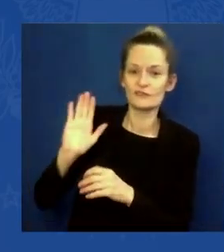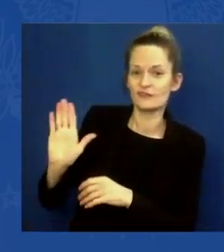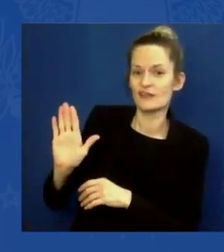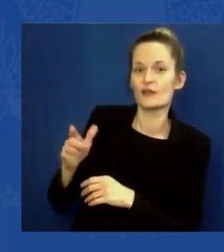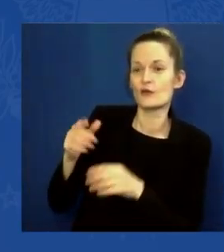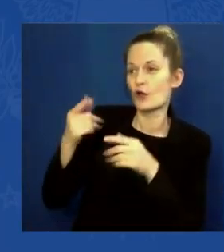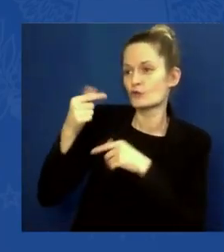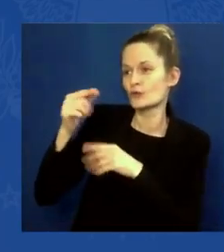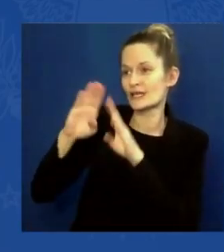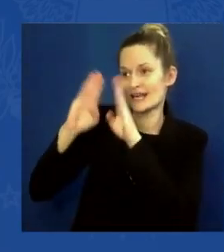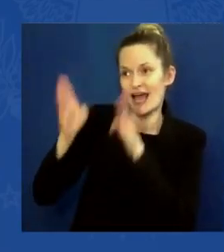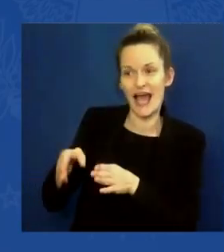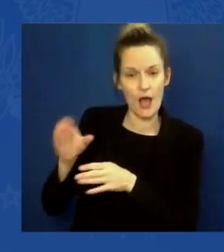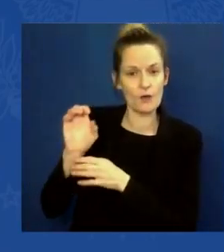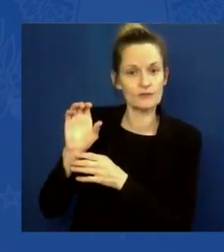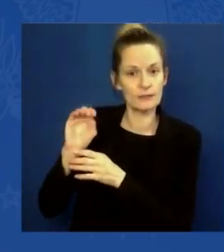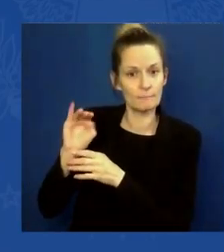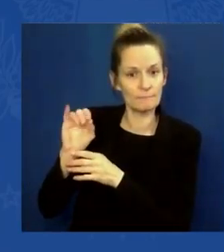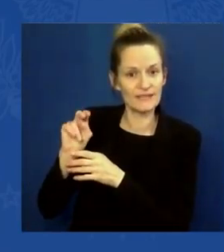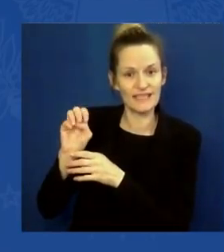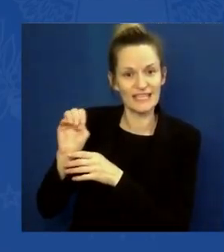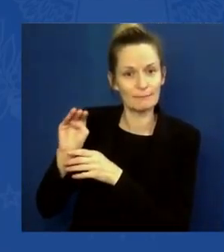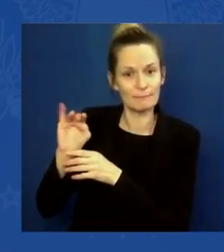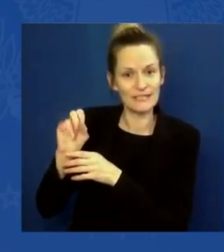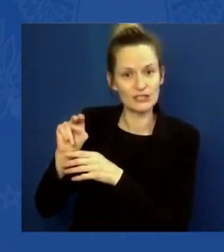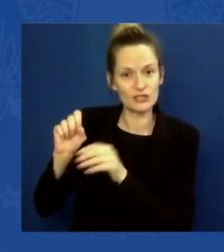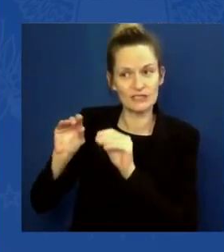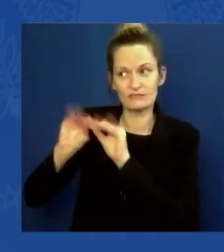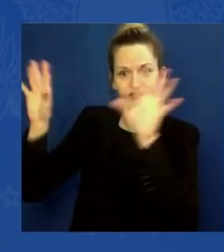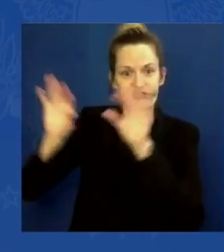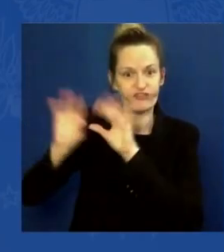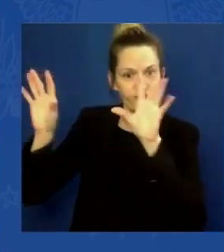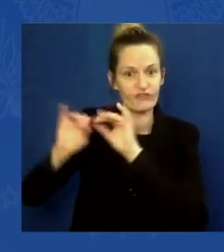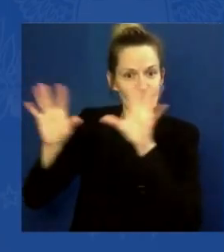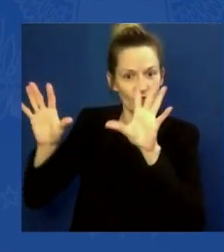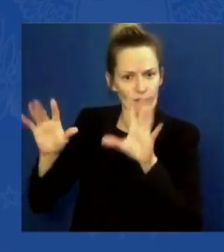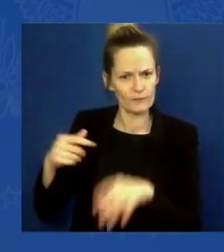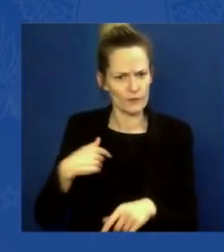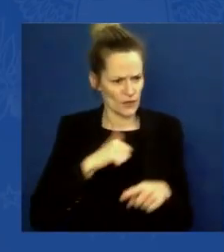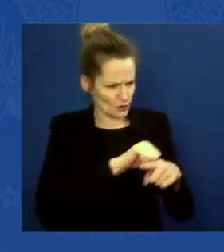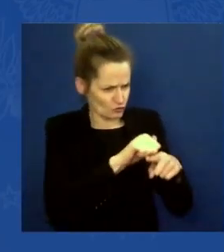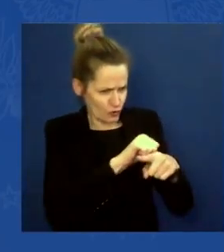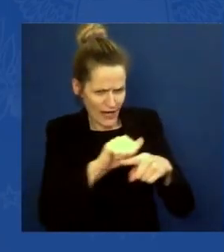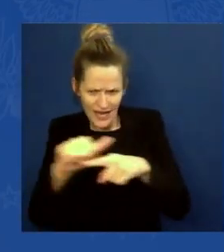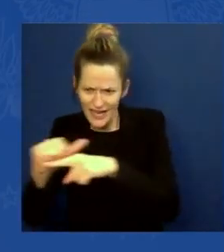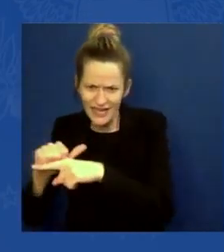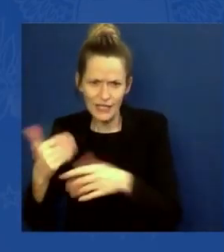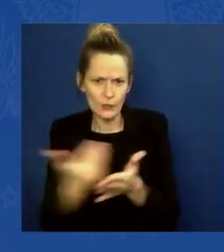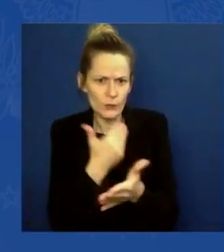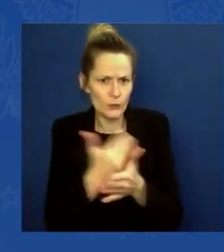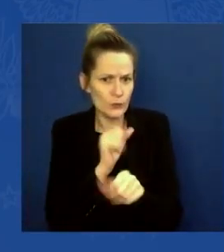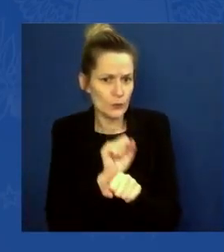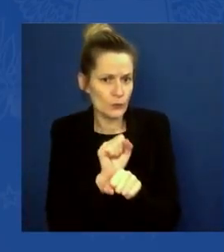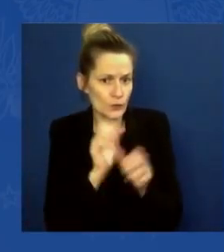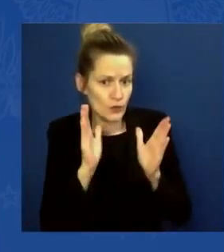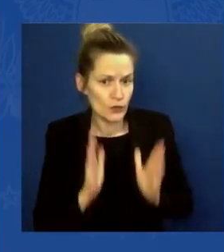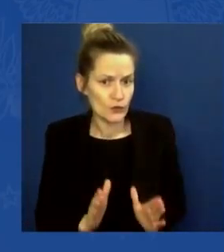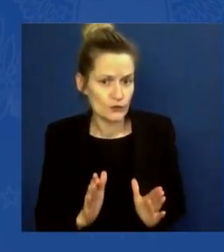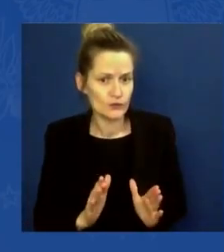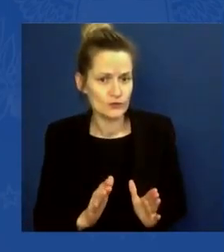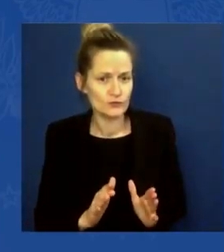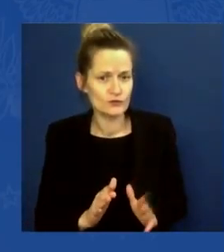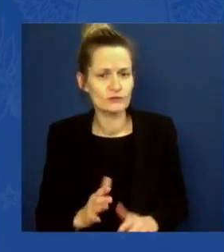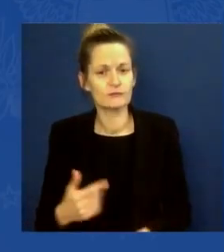busy training workers to be able to perform. And, by the way, I'm bringing the automakers, including the big three, and the